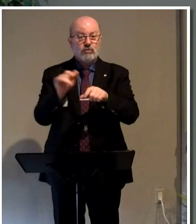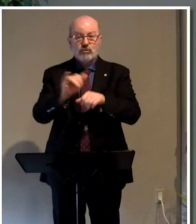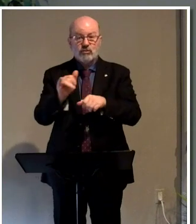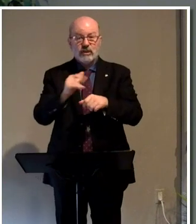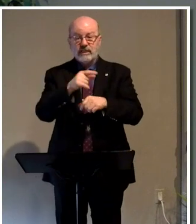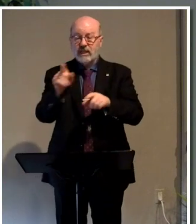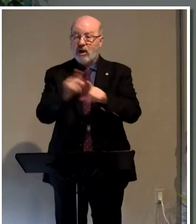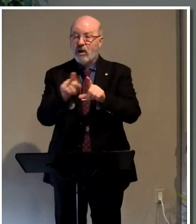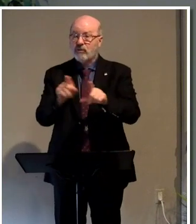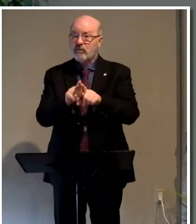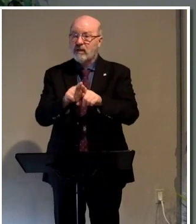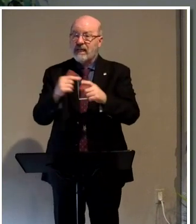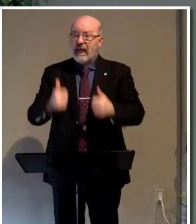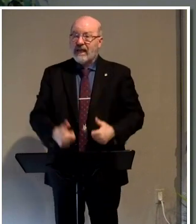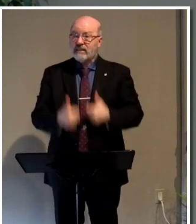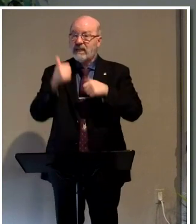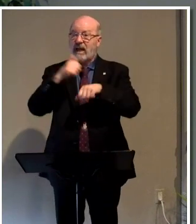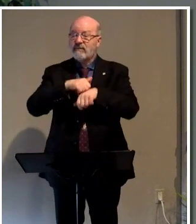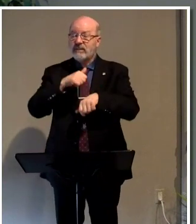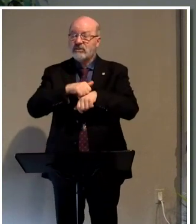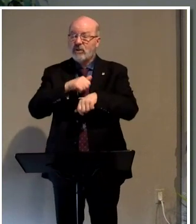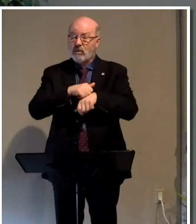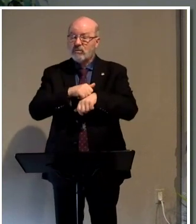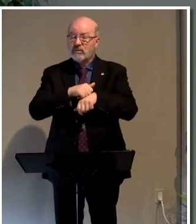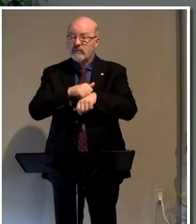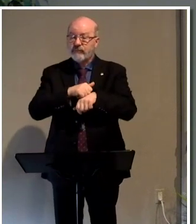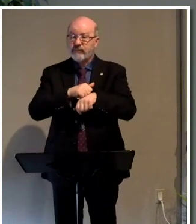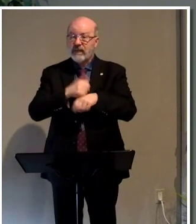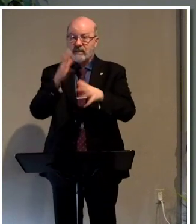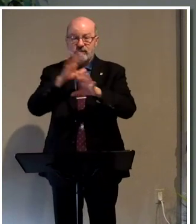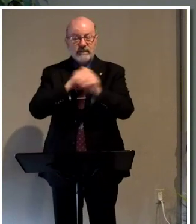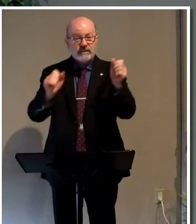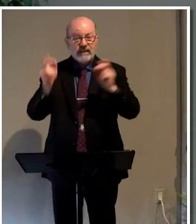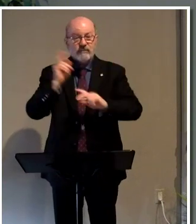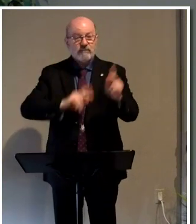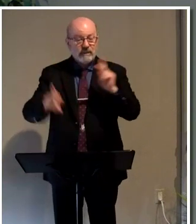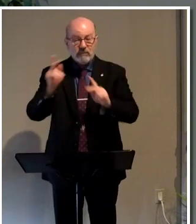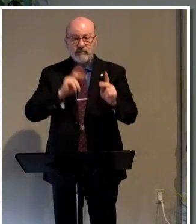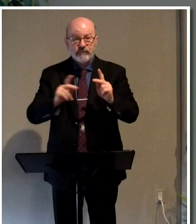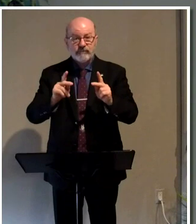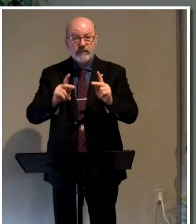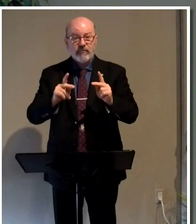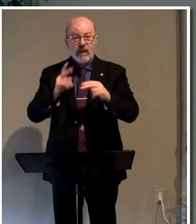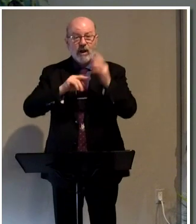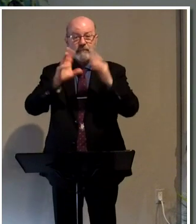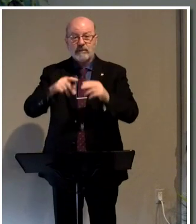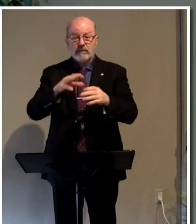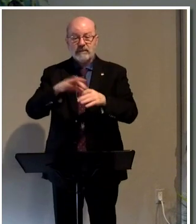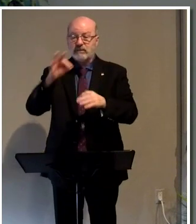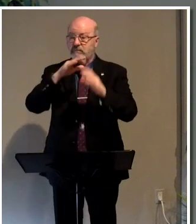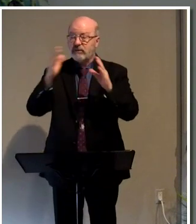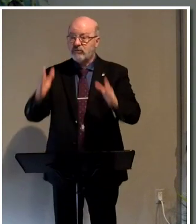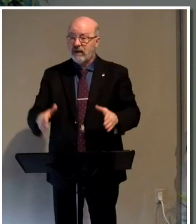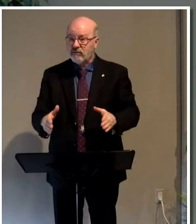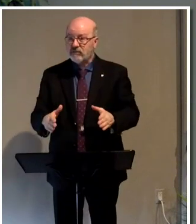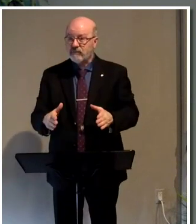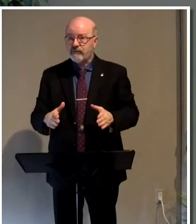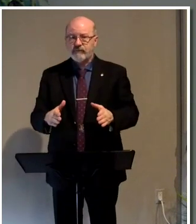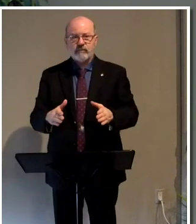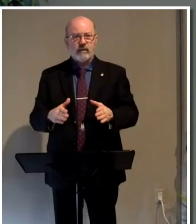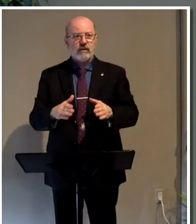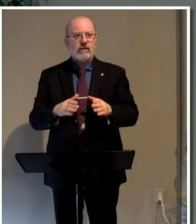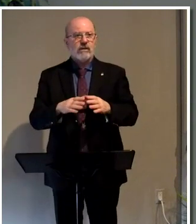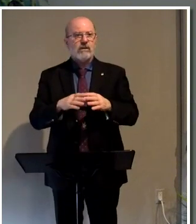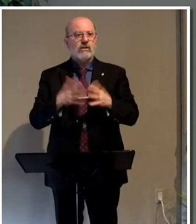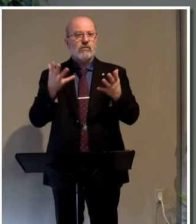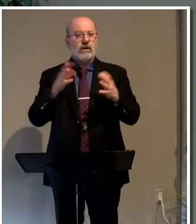Ye also, as lively stones, as the redeemed, as the saved, are built up a spiritual house. Hmm, what could that